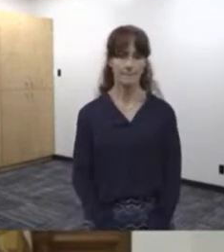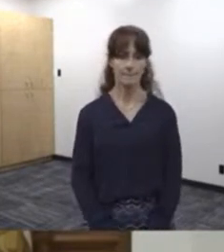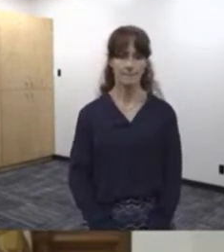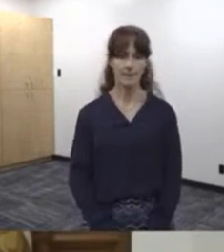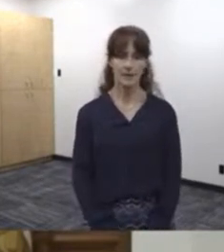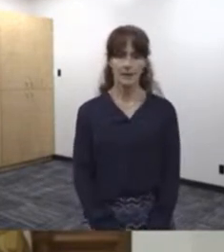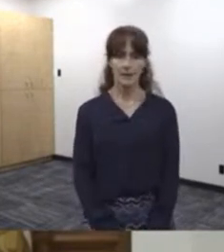The next speaker.